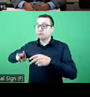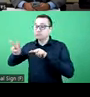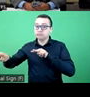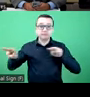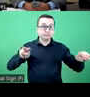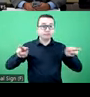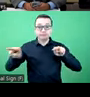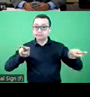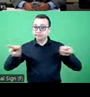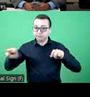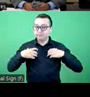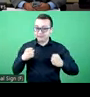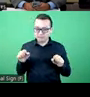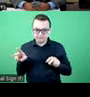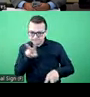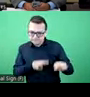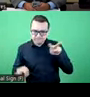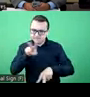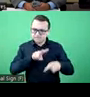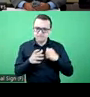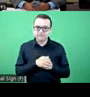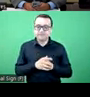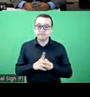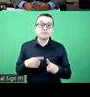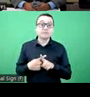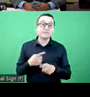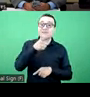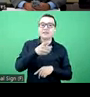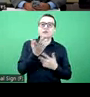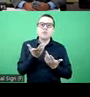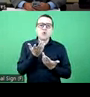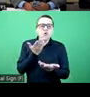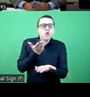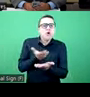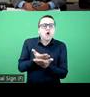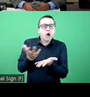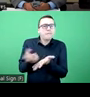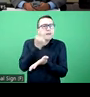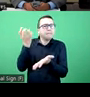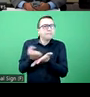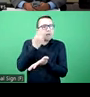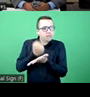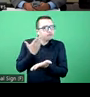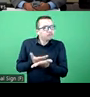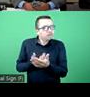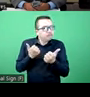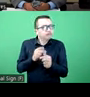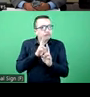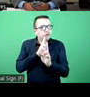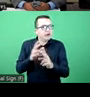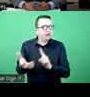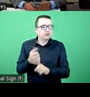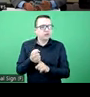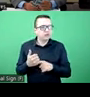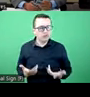sense, as actors that work together. The results obtained, as we see here,